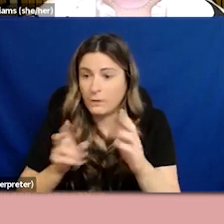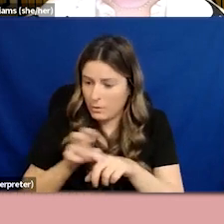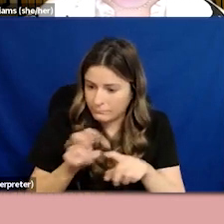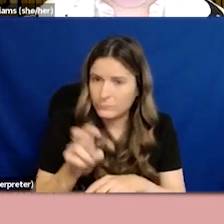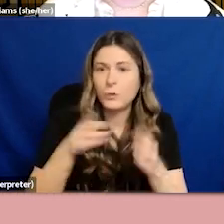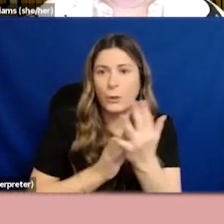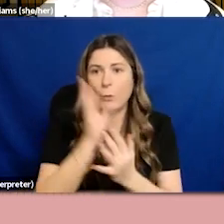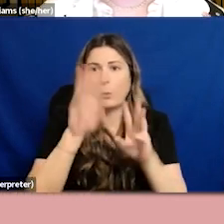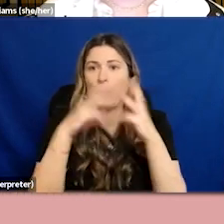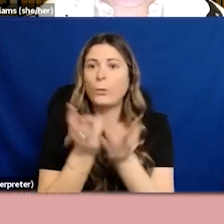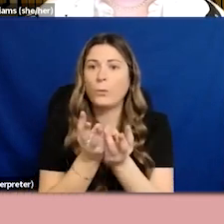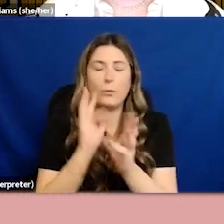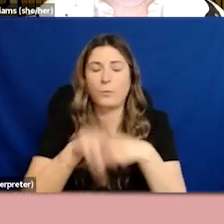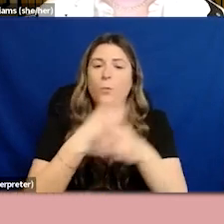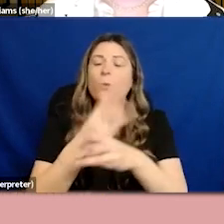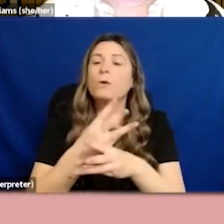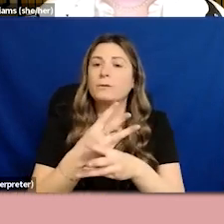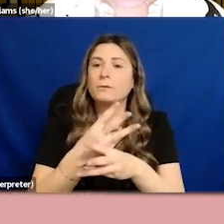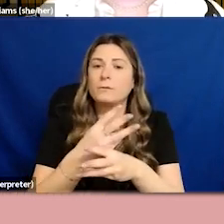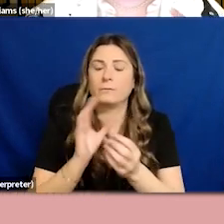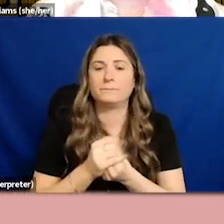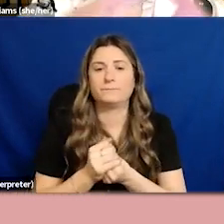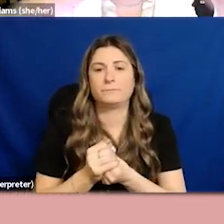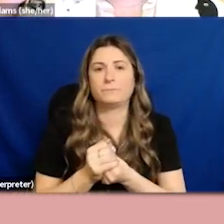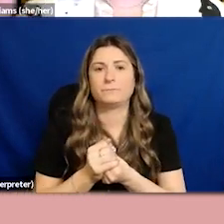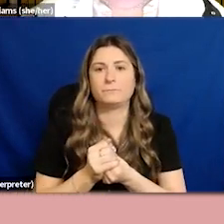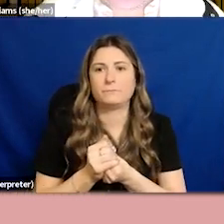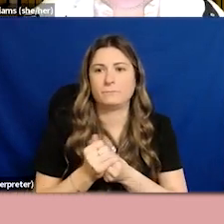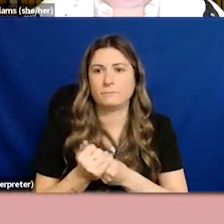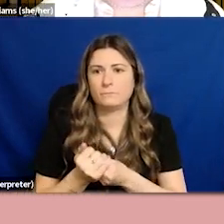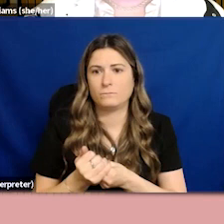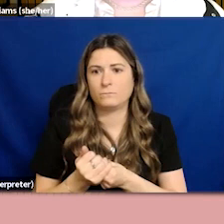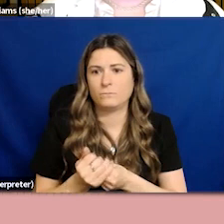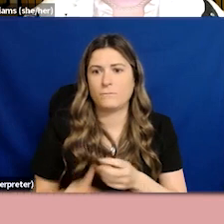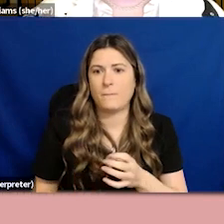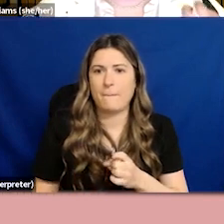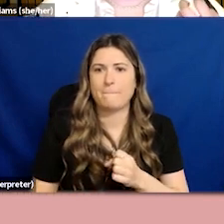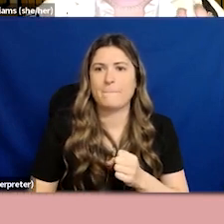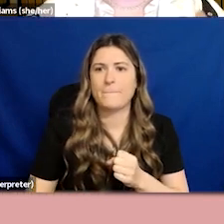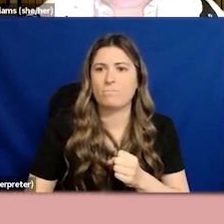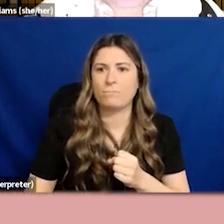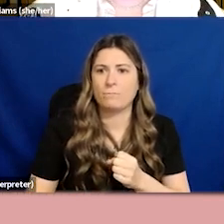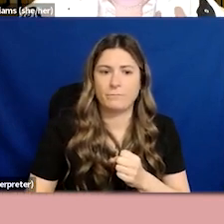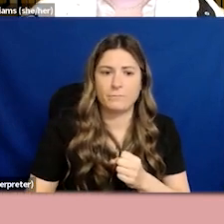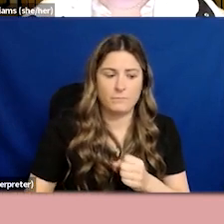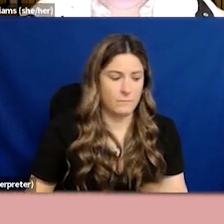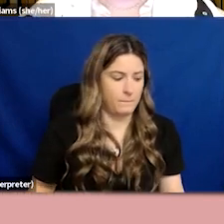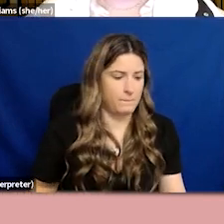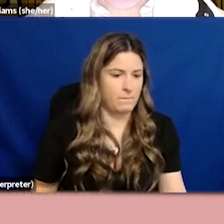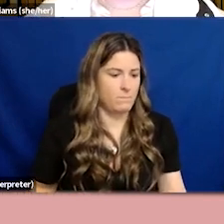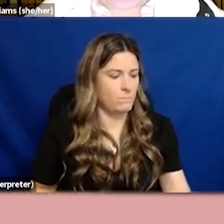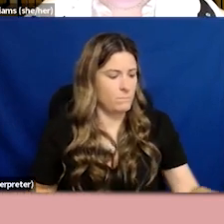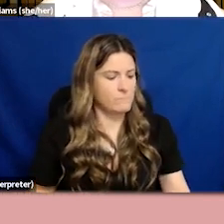So, I'm aware that up to now, the focus has been quite ephemeral. We've been talking in quite conceptual foundational